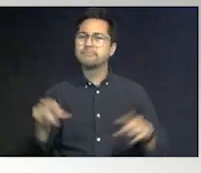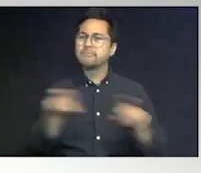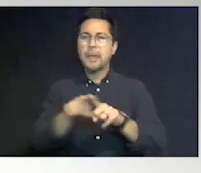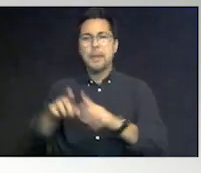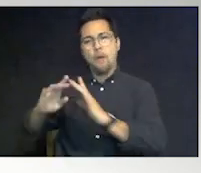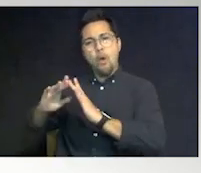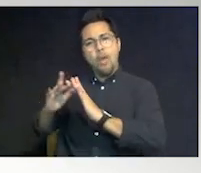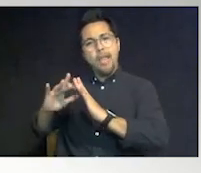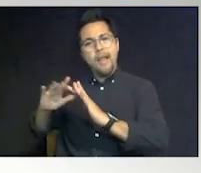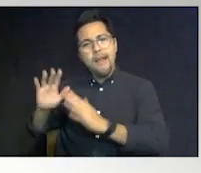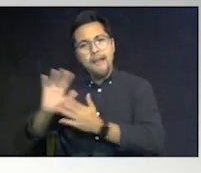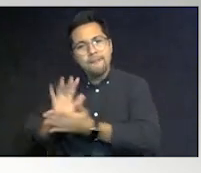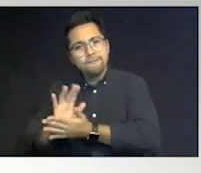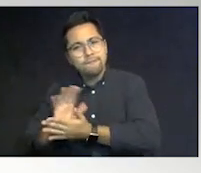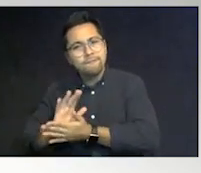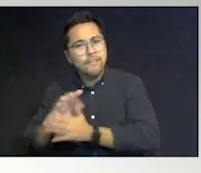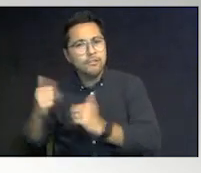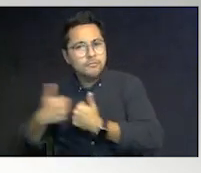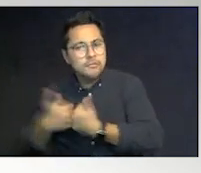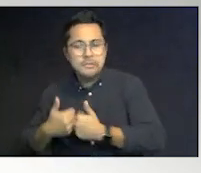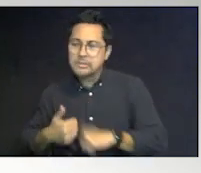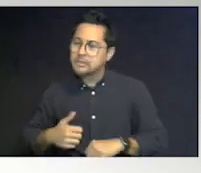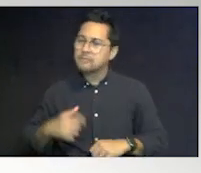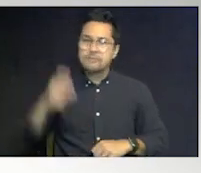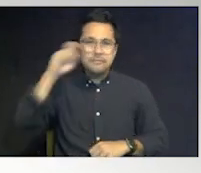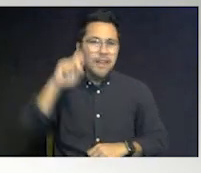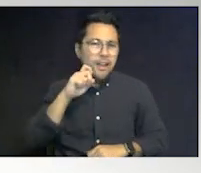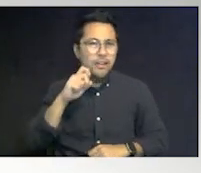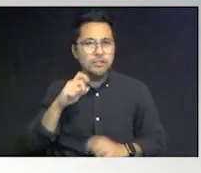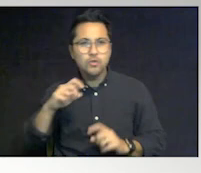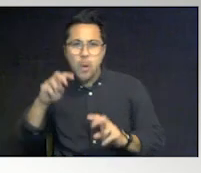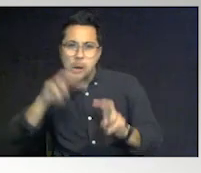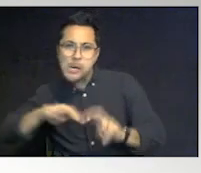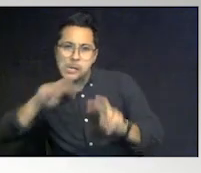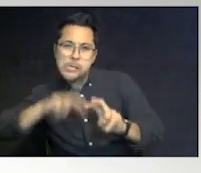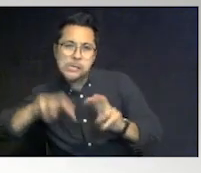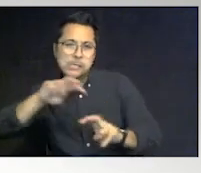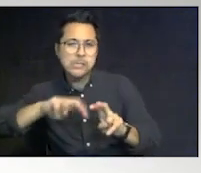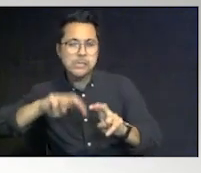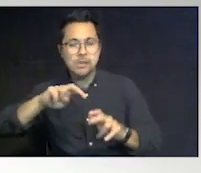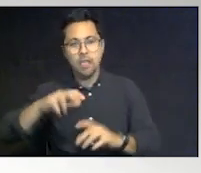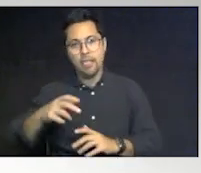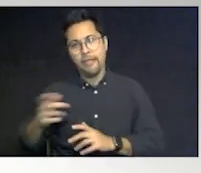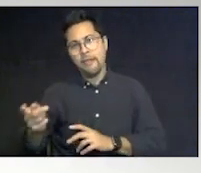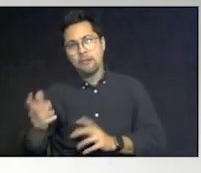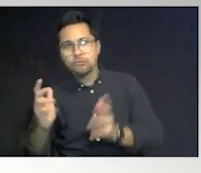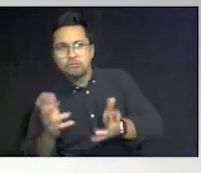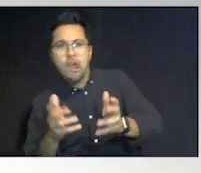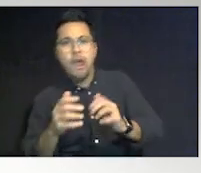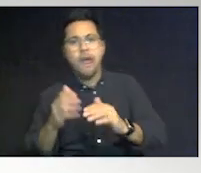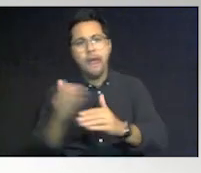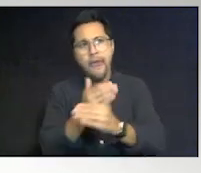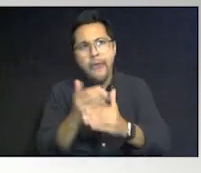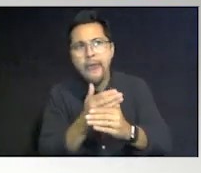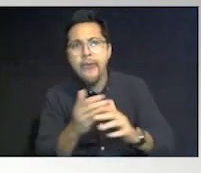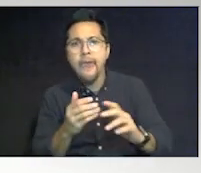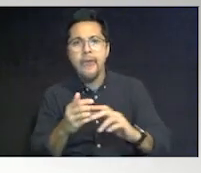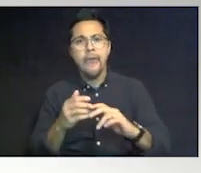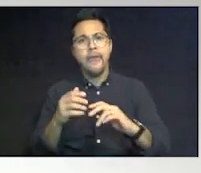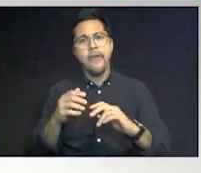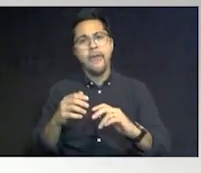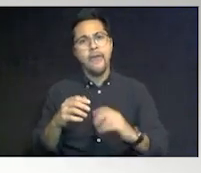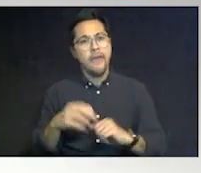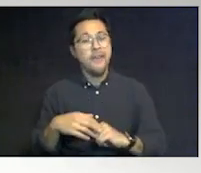games. We're getting sexual predators on the online video games where they're chatting and they're sharing the information and getting them off.